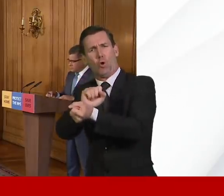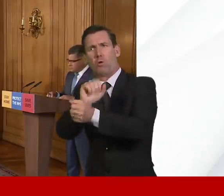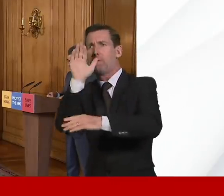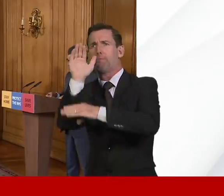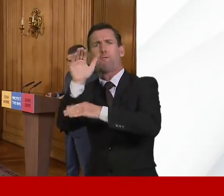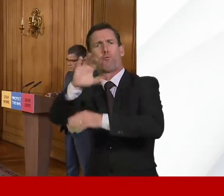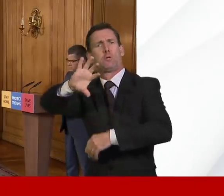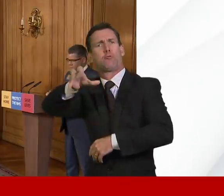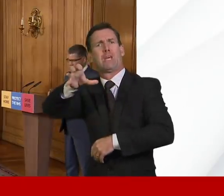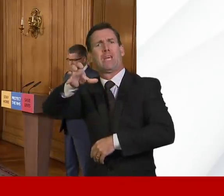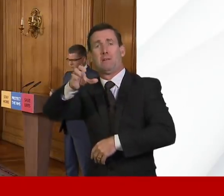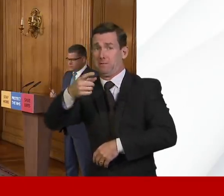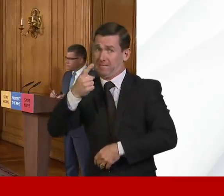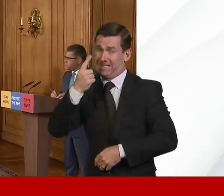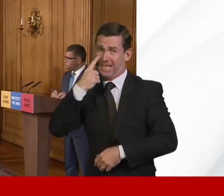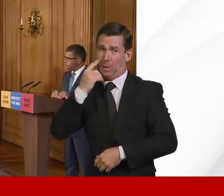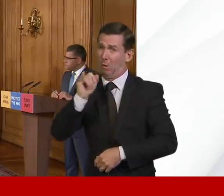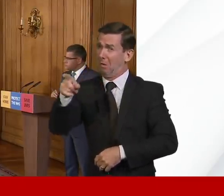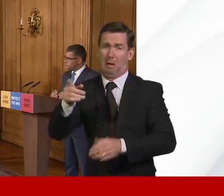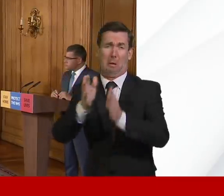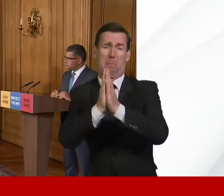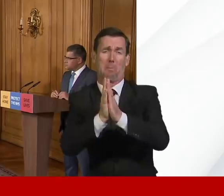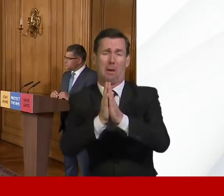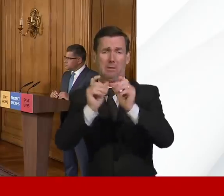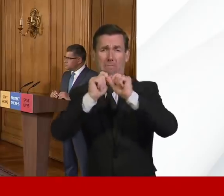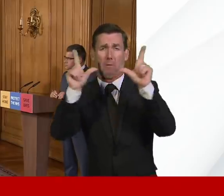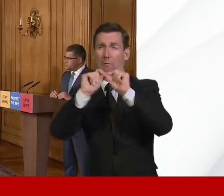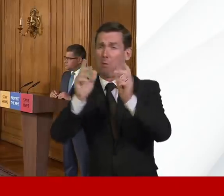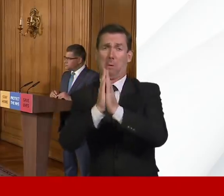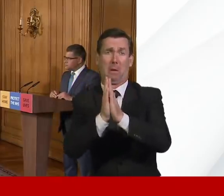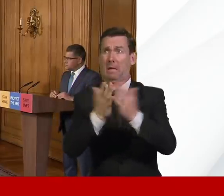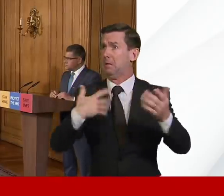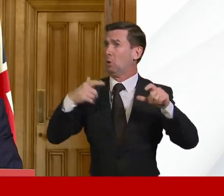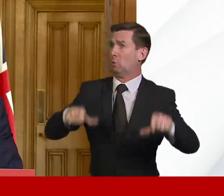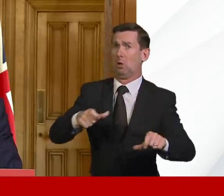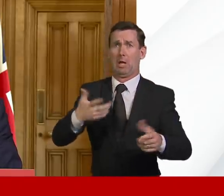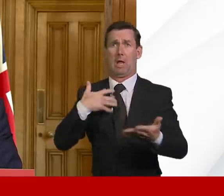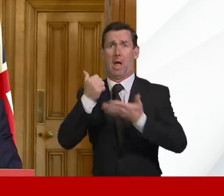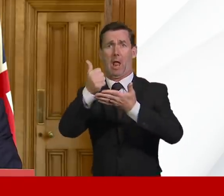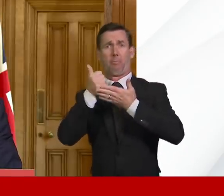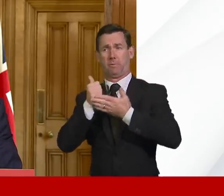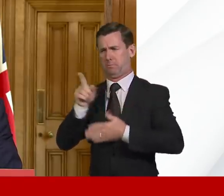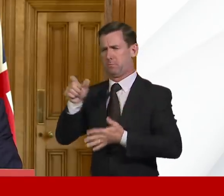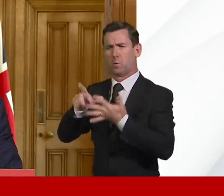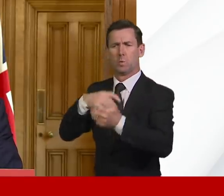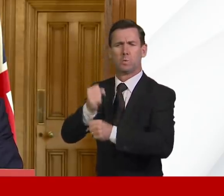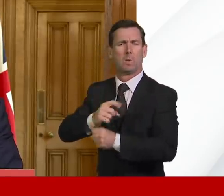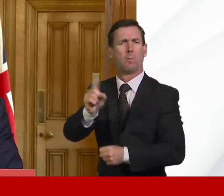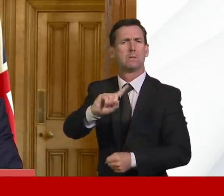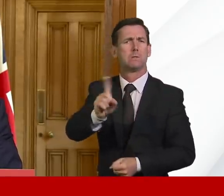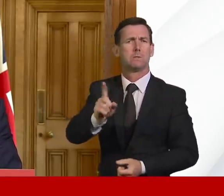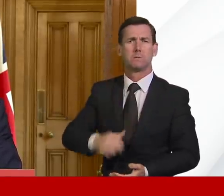stranded? And we've seen some of the pleas from them about the difficulties they're having in getting home. Dave, thank you very much for that.